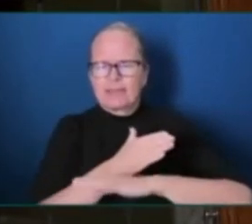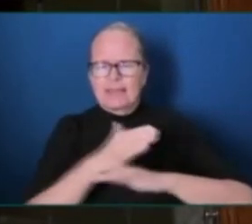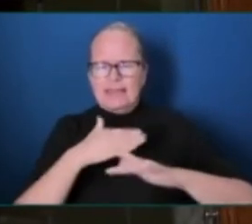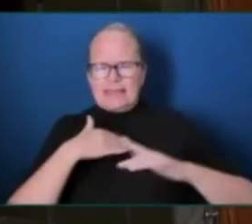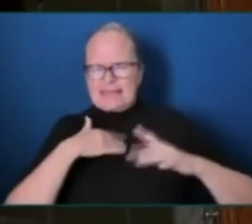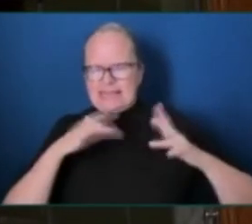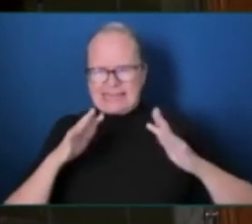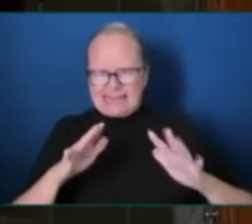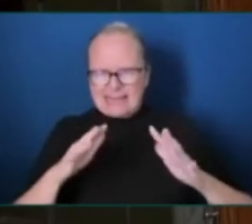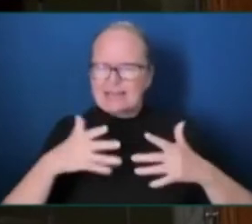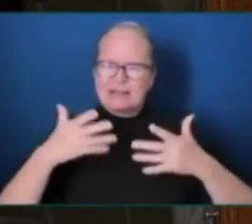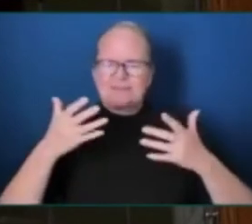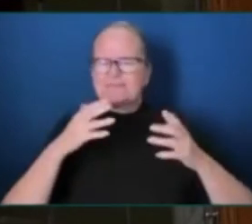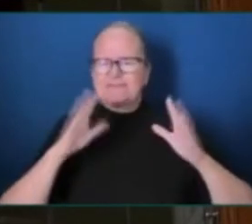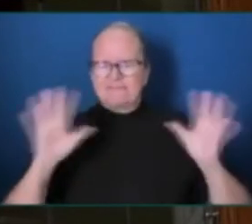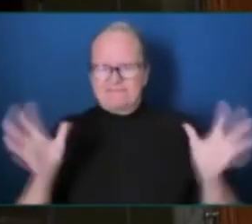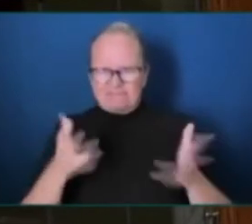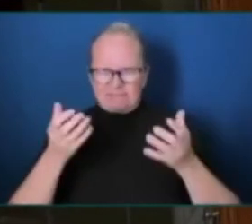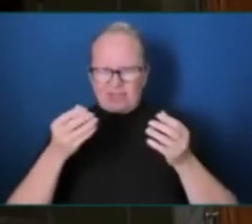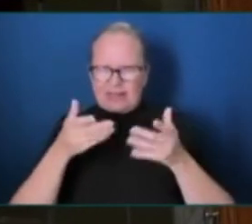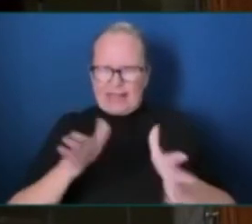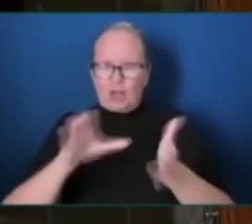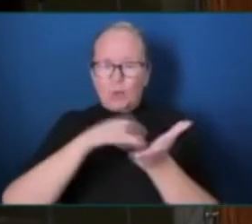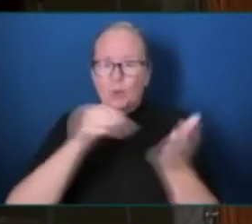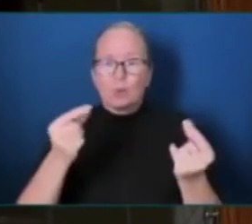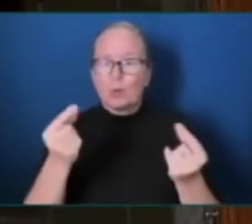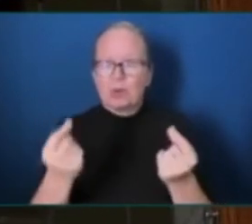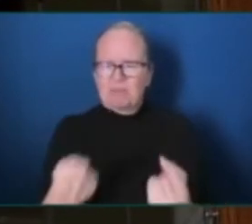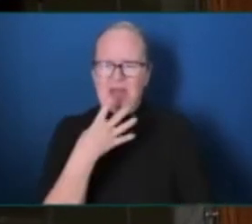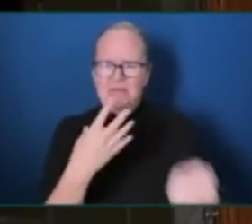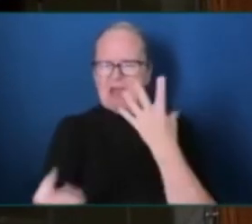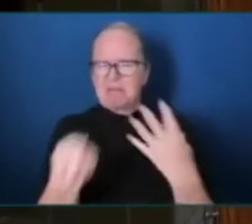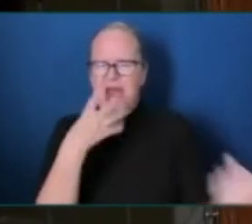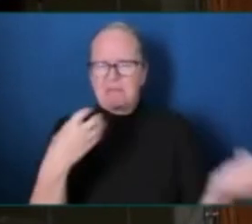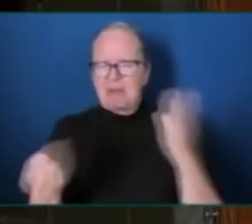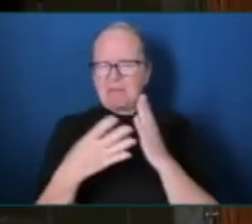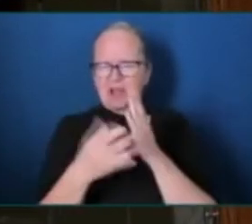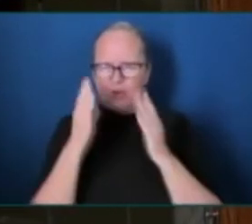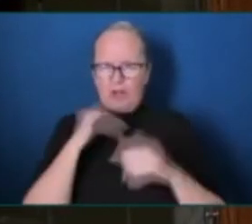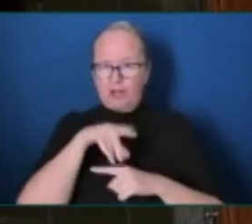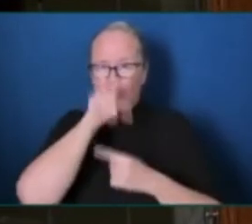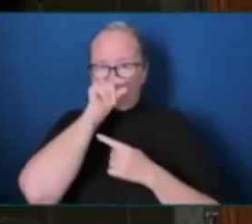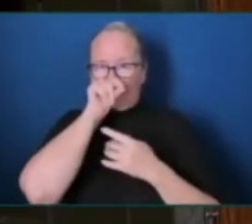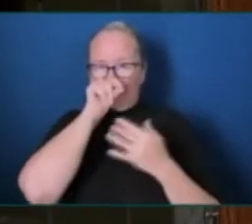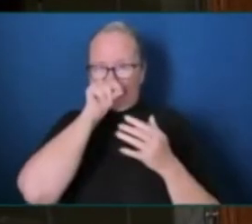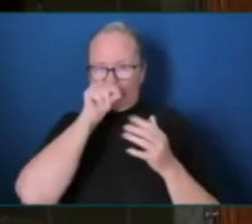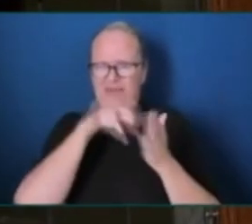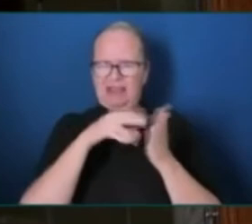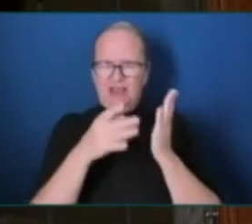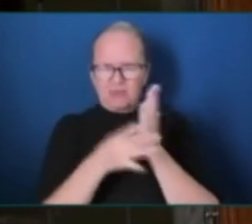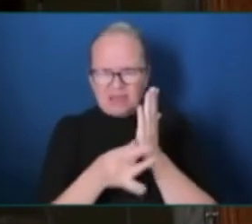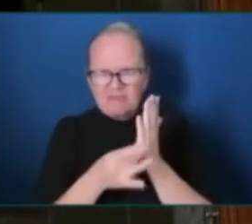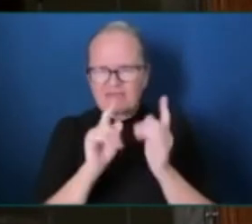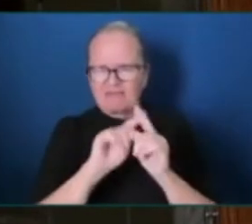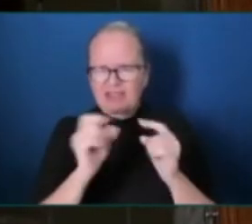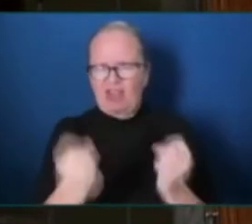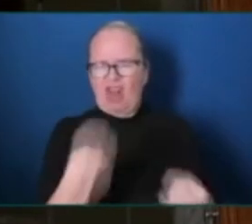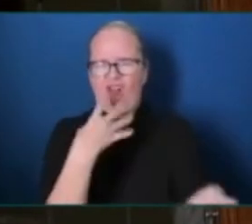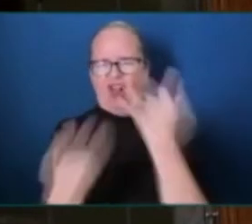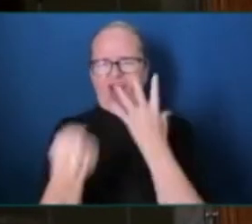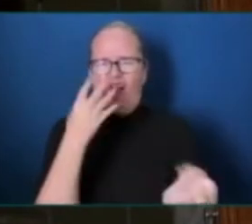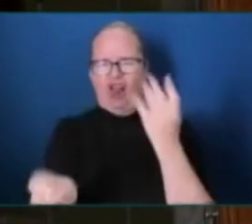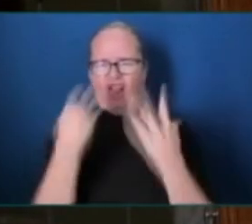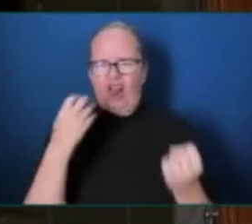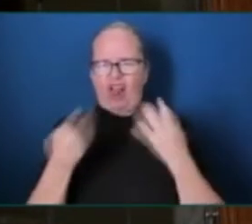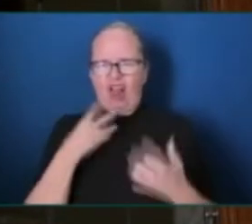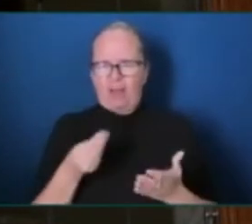for the Terry Fox Foundation. There are so many ways to make a difference, so many stories, and we can inspire each